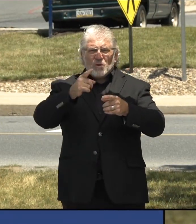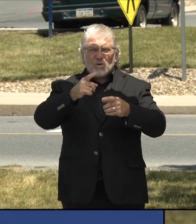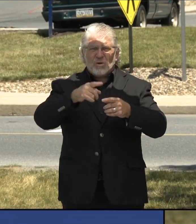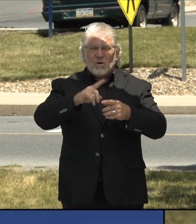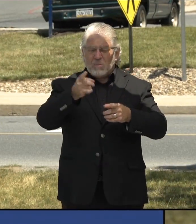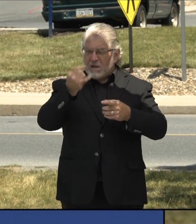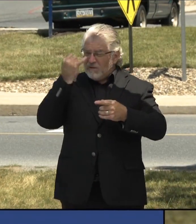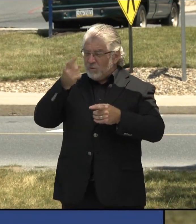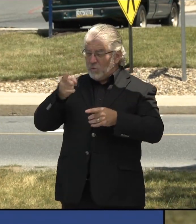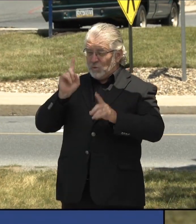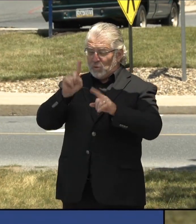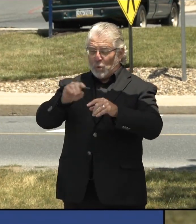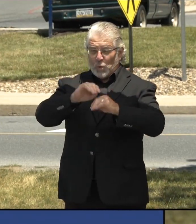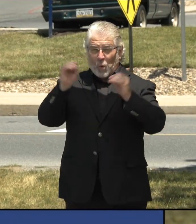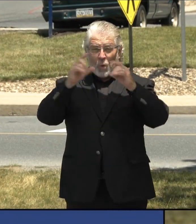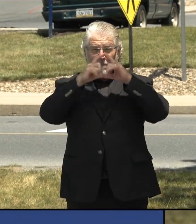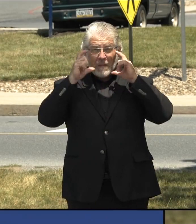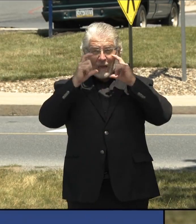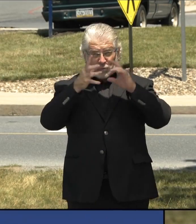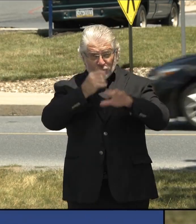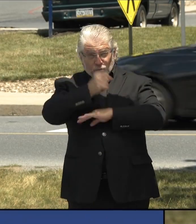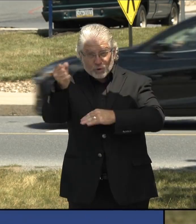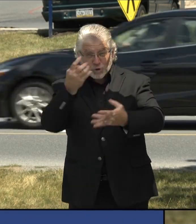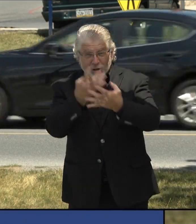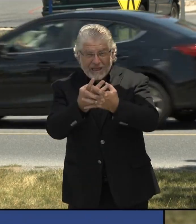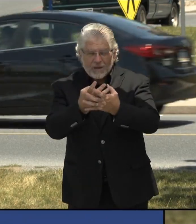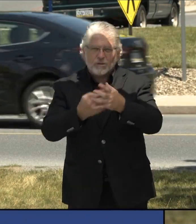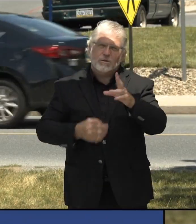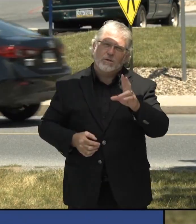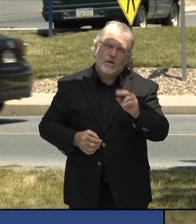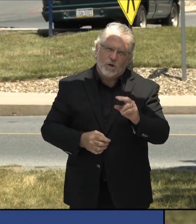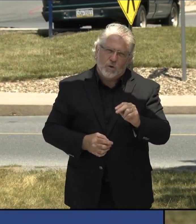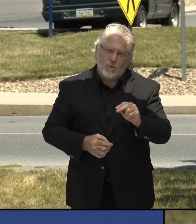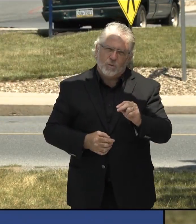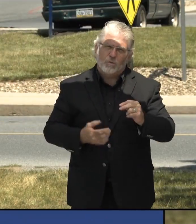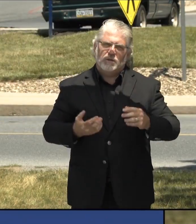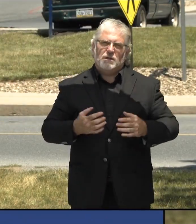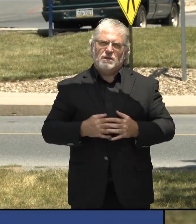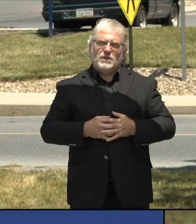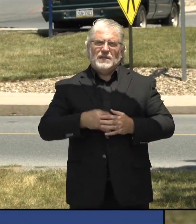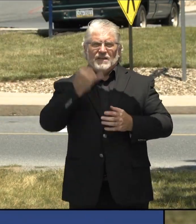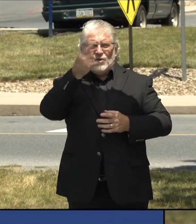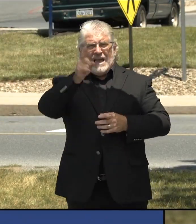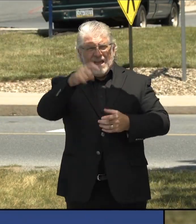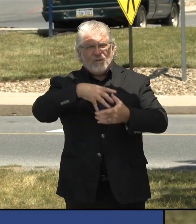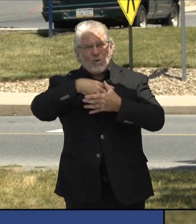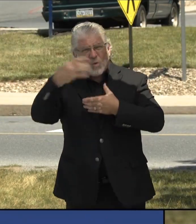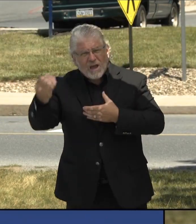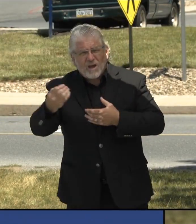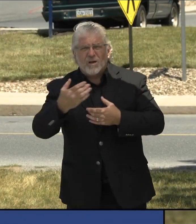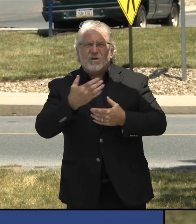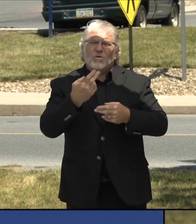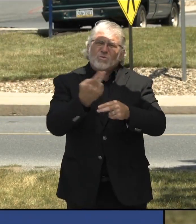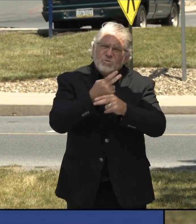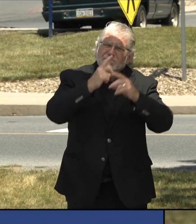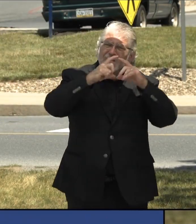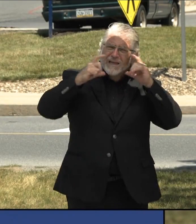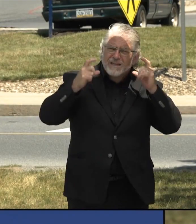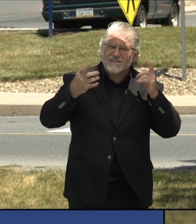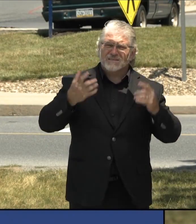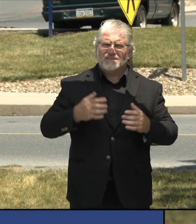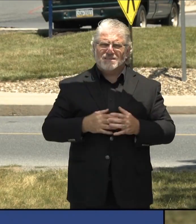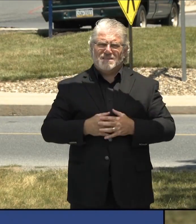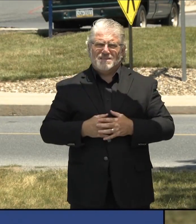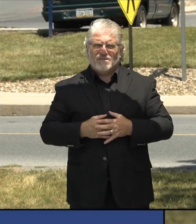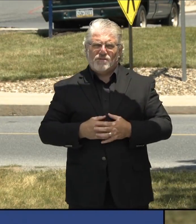really needs to become socially unacceptable not to wear a mask in public, just like it's not acceptable to smoke in stores like